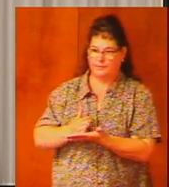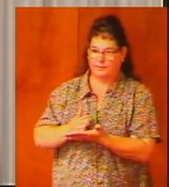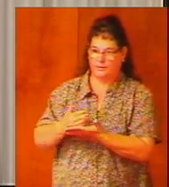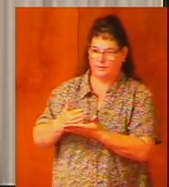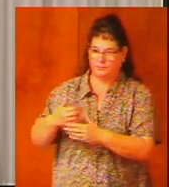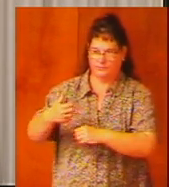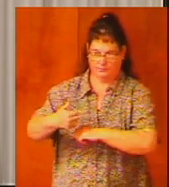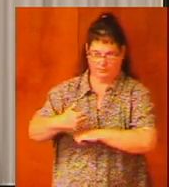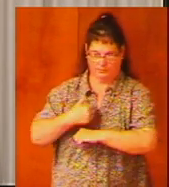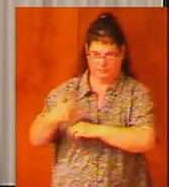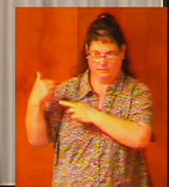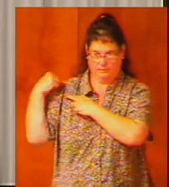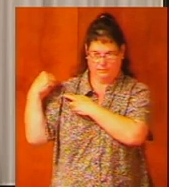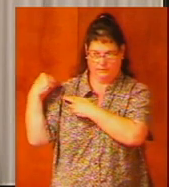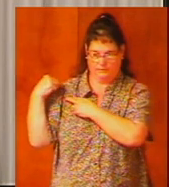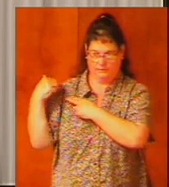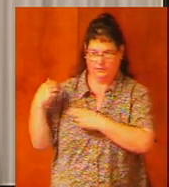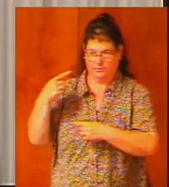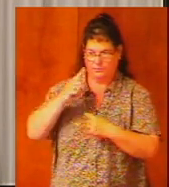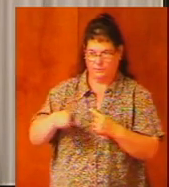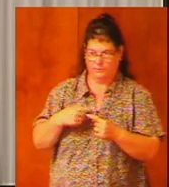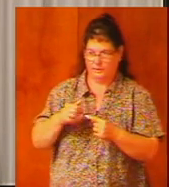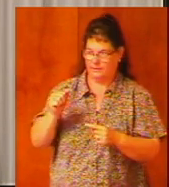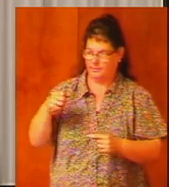when apostasy comes